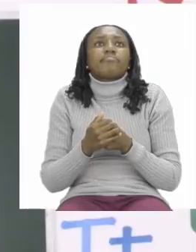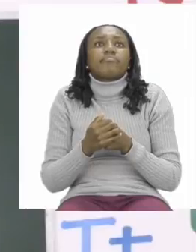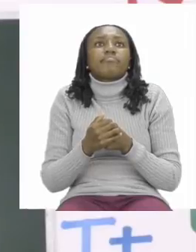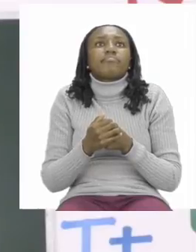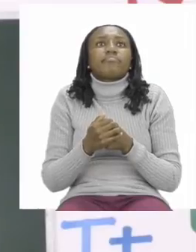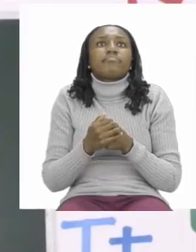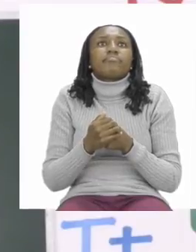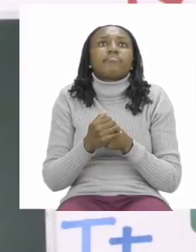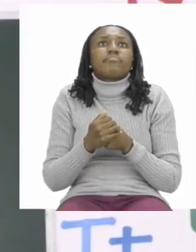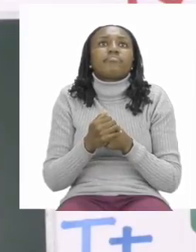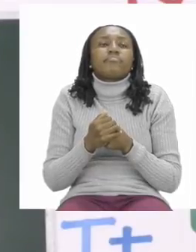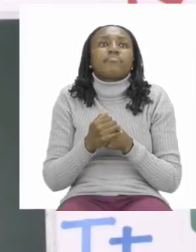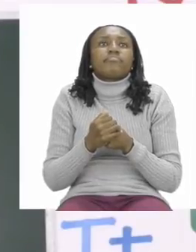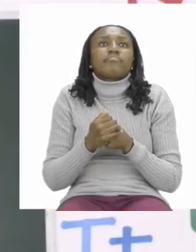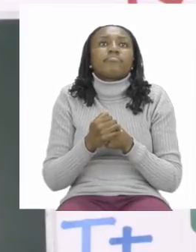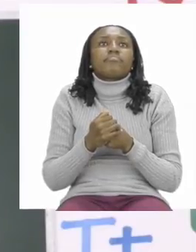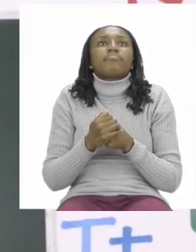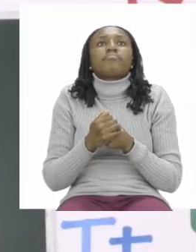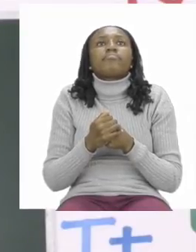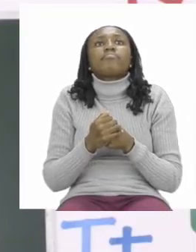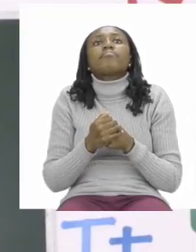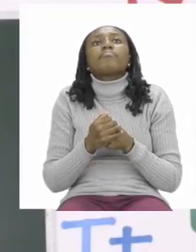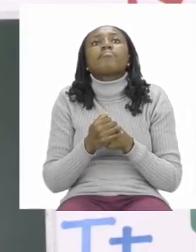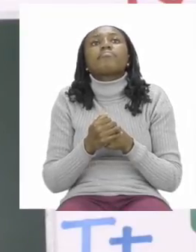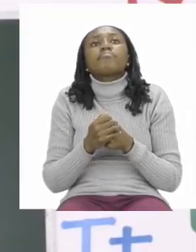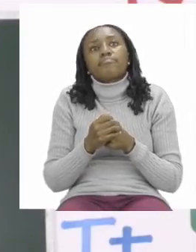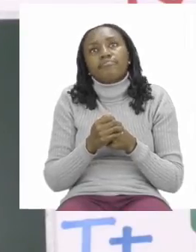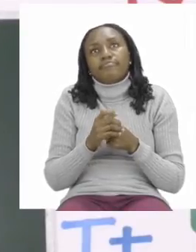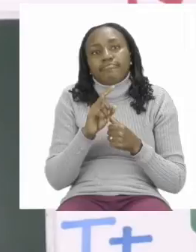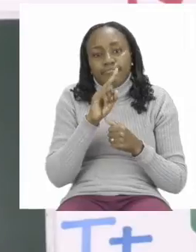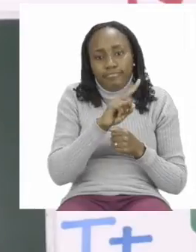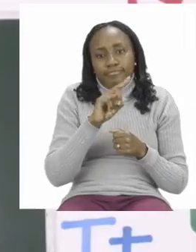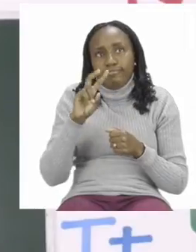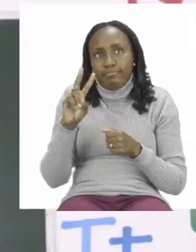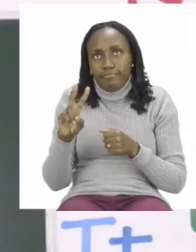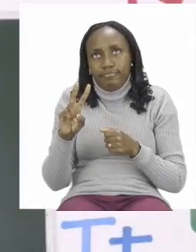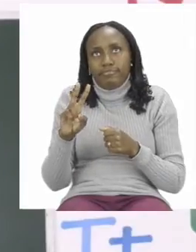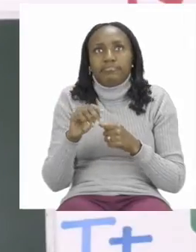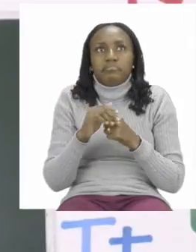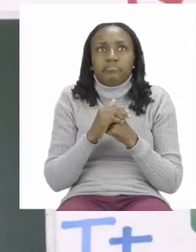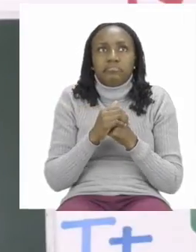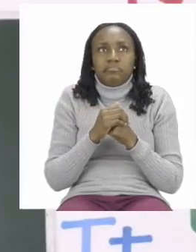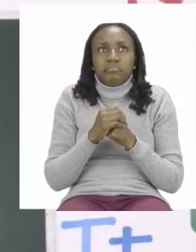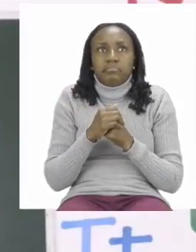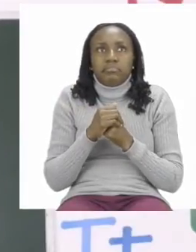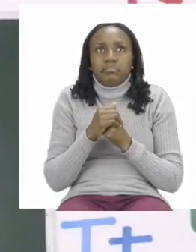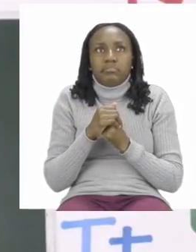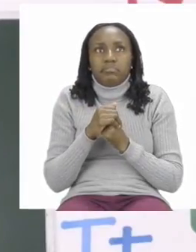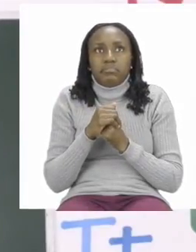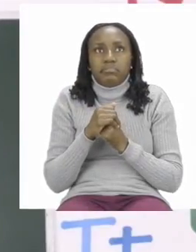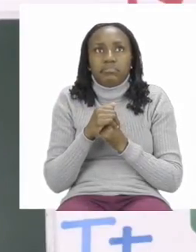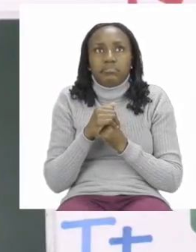number. So our two is there and we have drawn one two. Now we need to find out what is on each